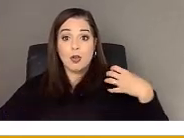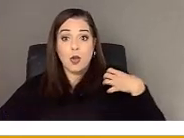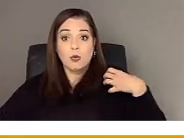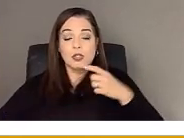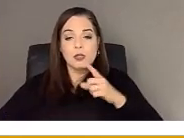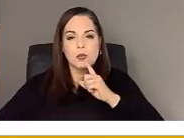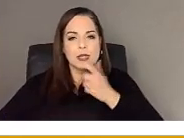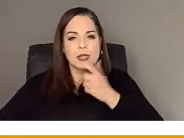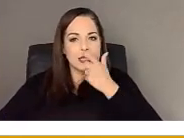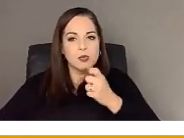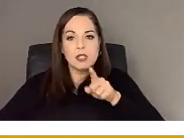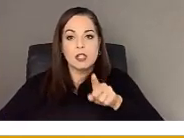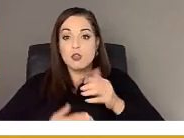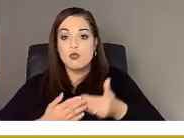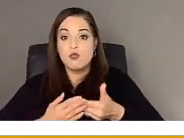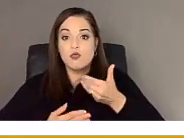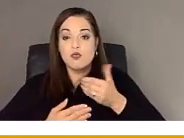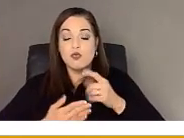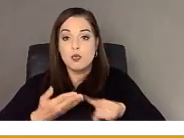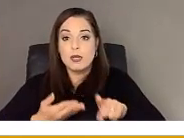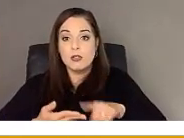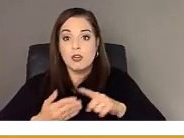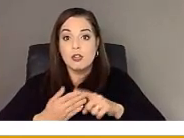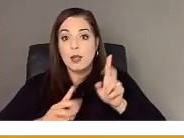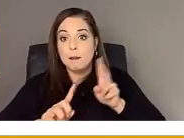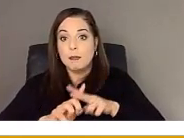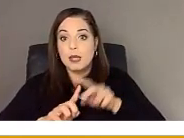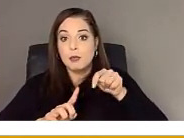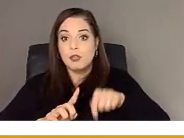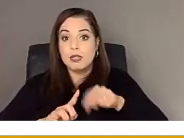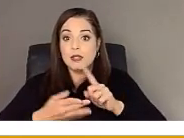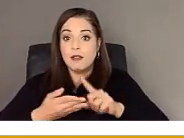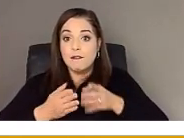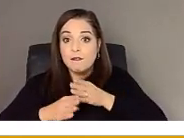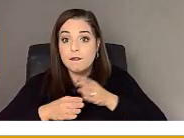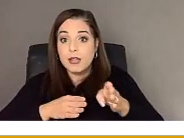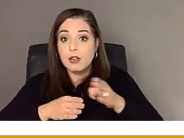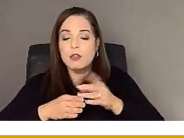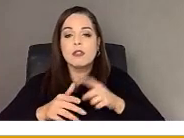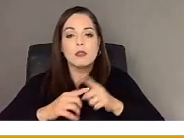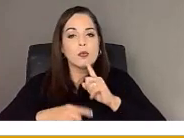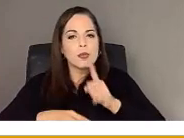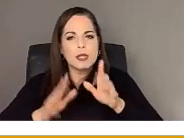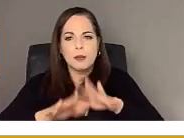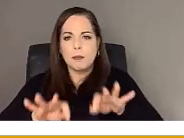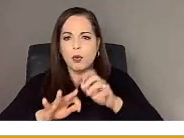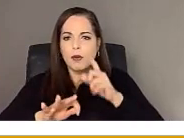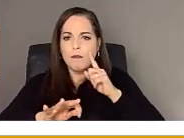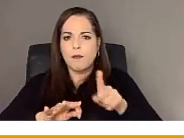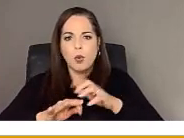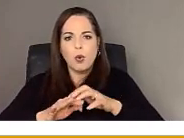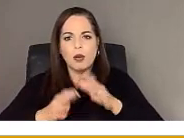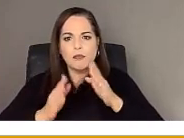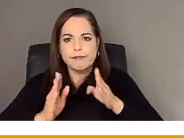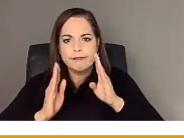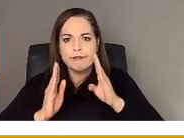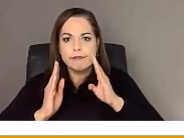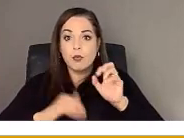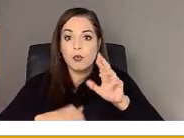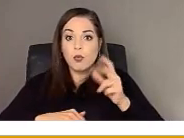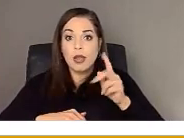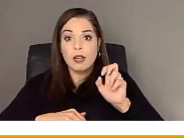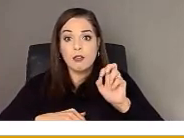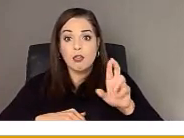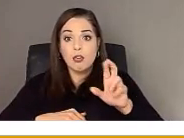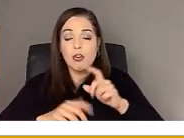applicable to the field was important for us to get on the radar. We wanted to peak health coaches' interest interest in working with people with